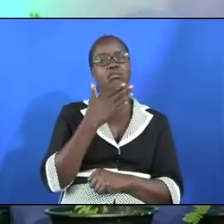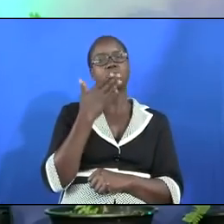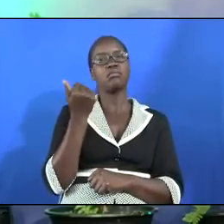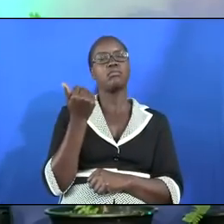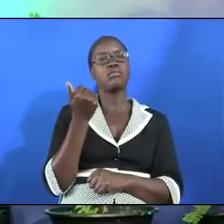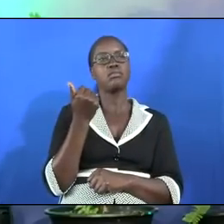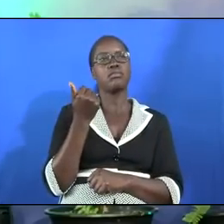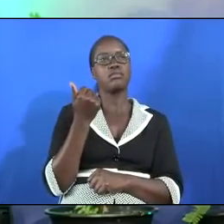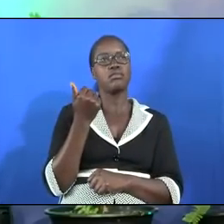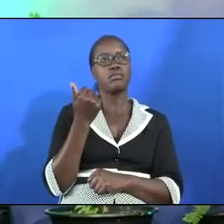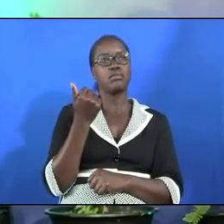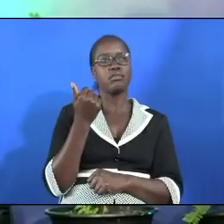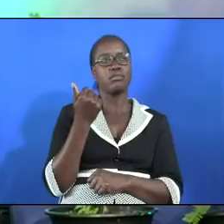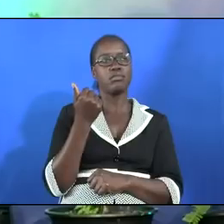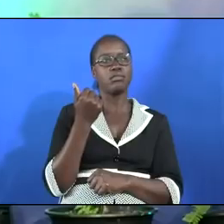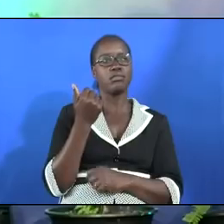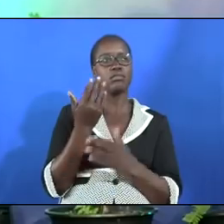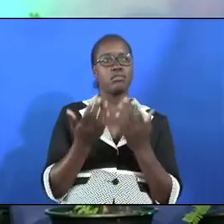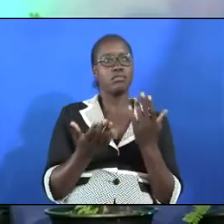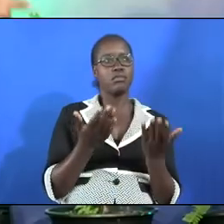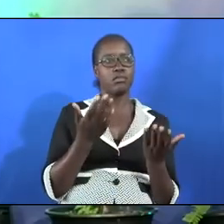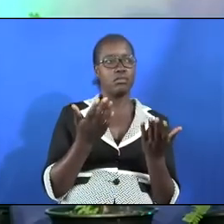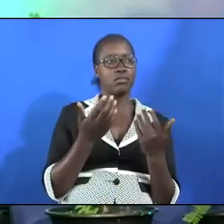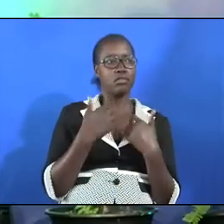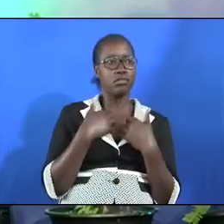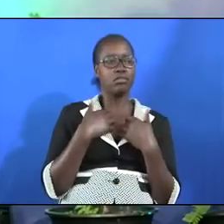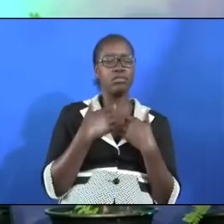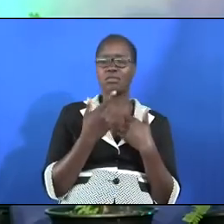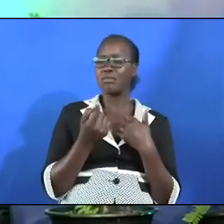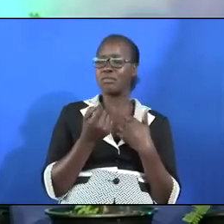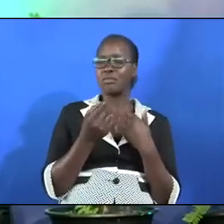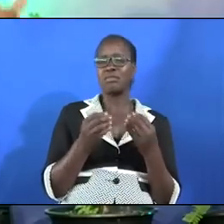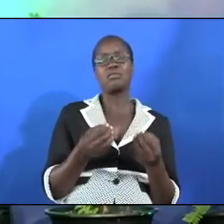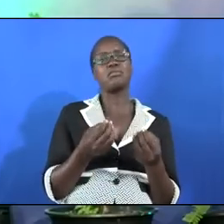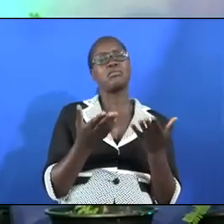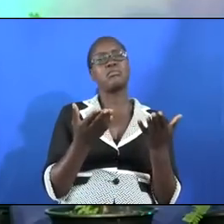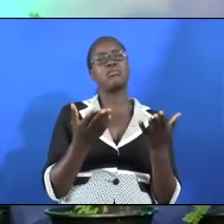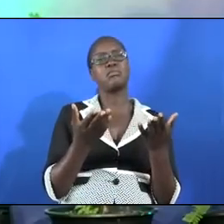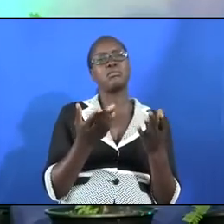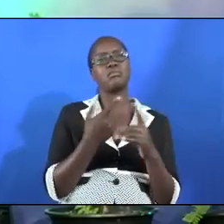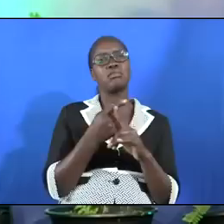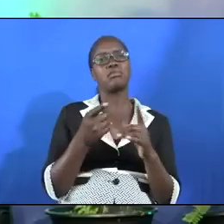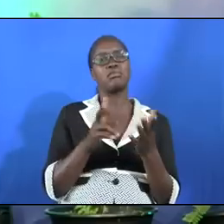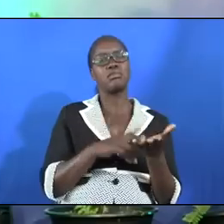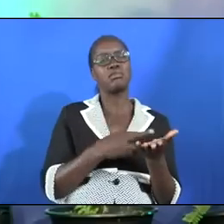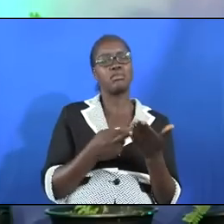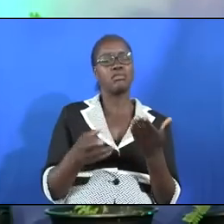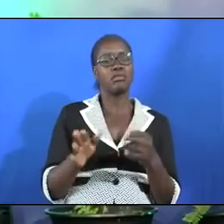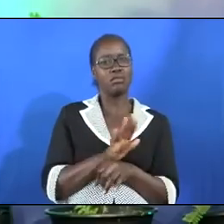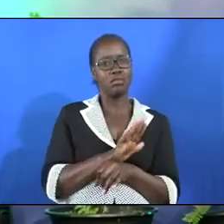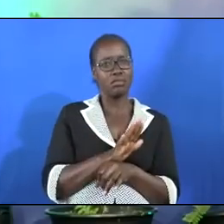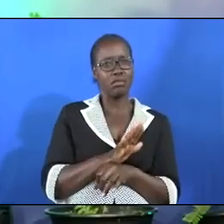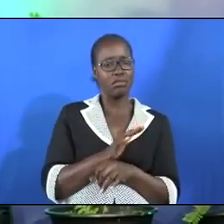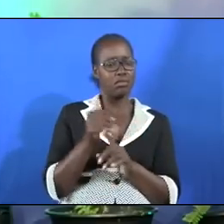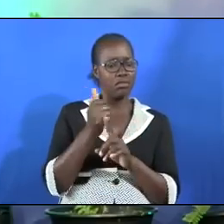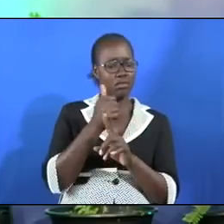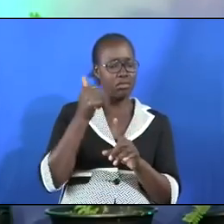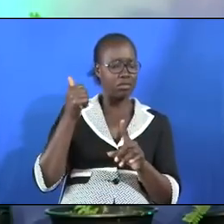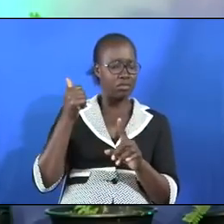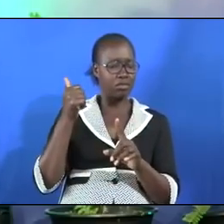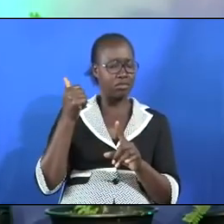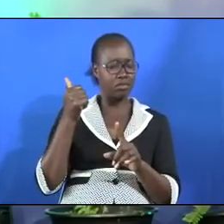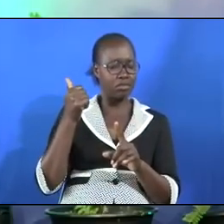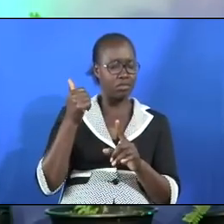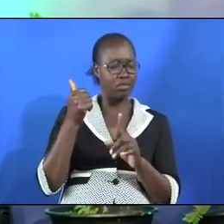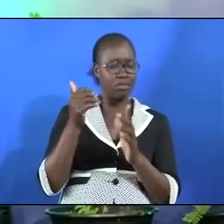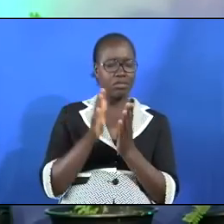and who though she had very little to offer was very resourceful refused to